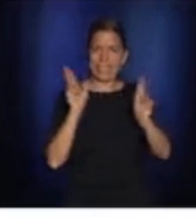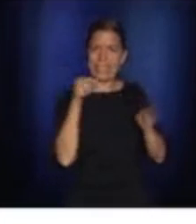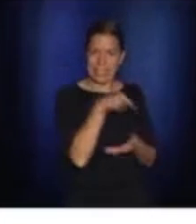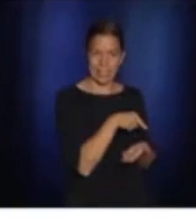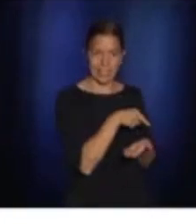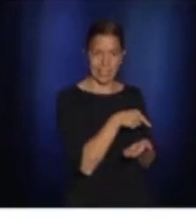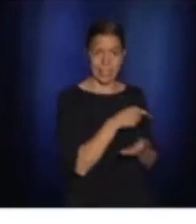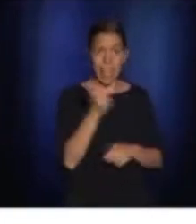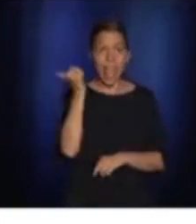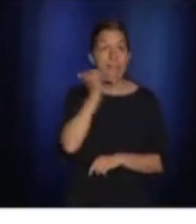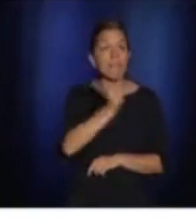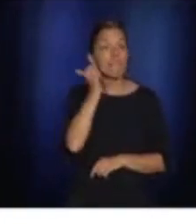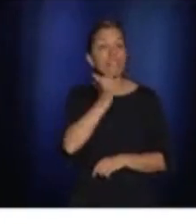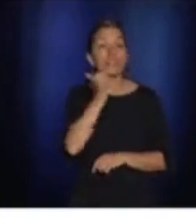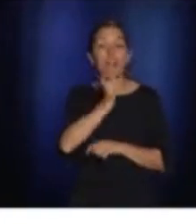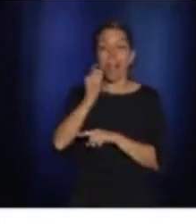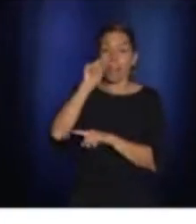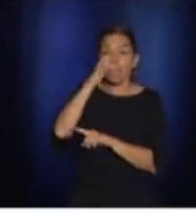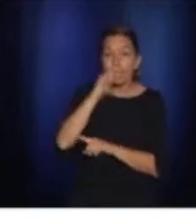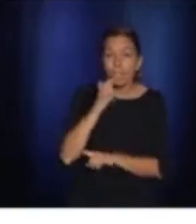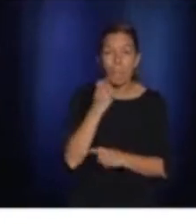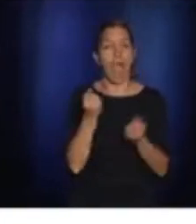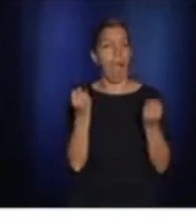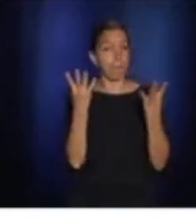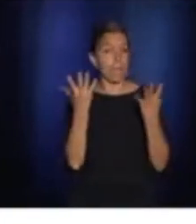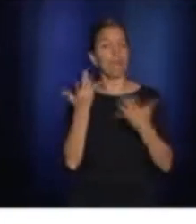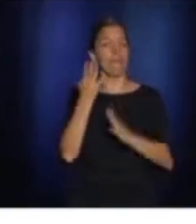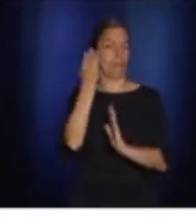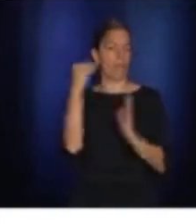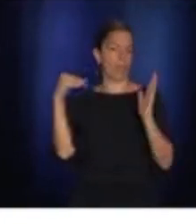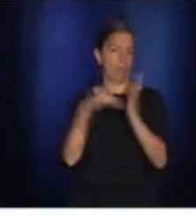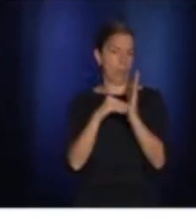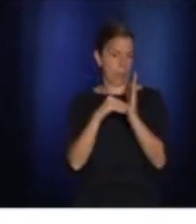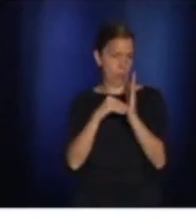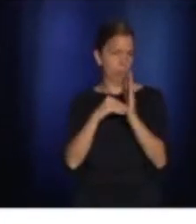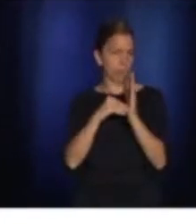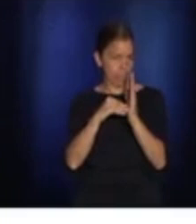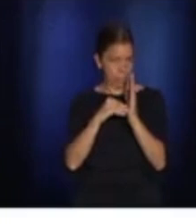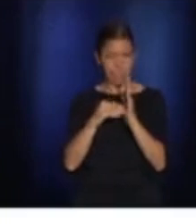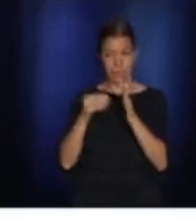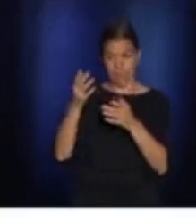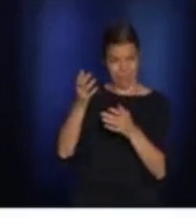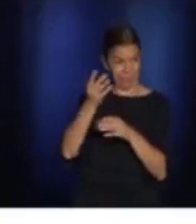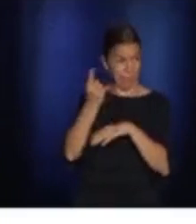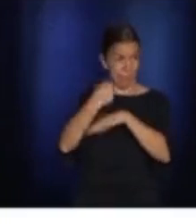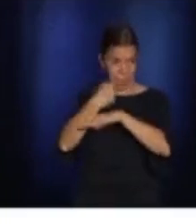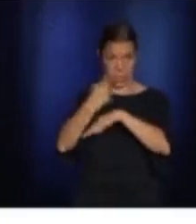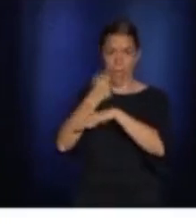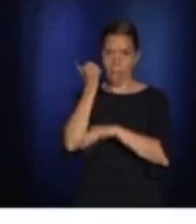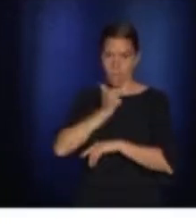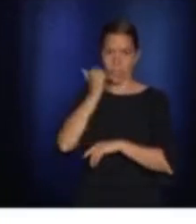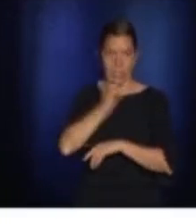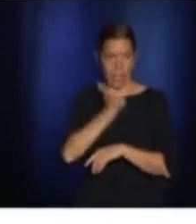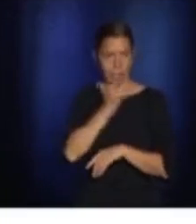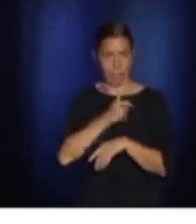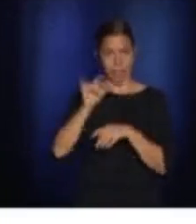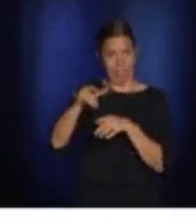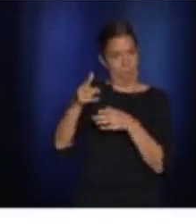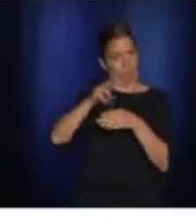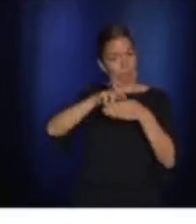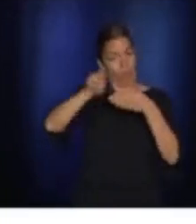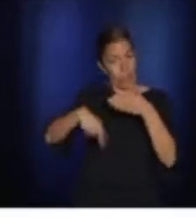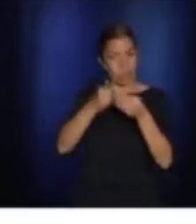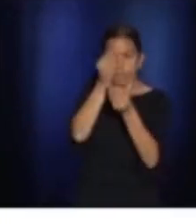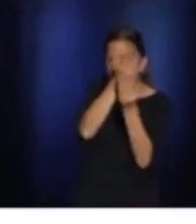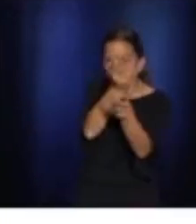day and investigations are carried out quickly. And in 15 days, 8,000